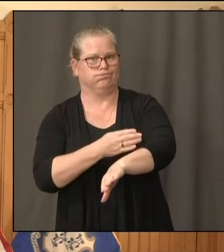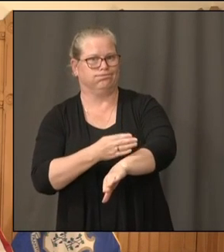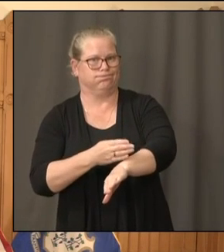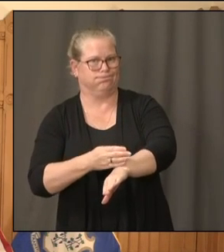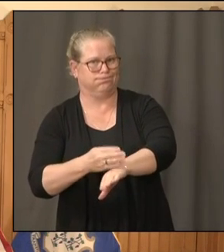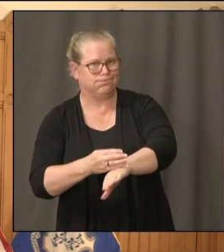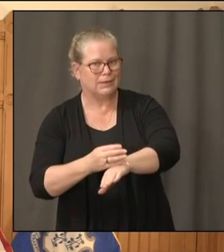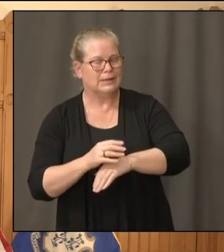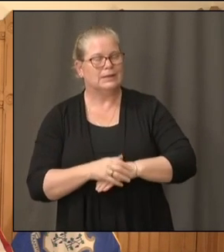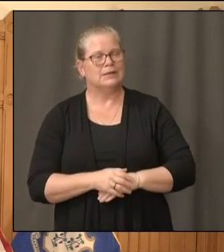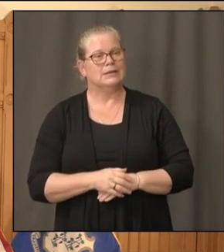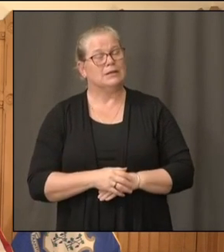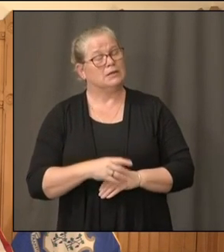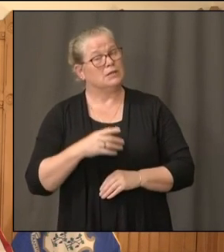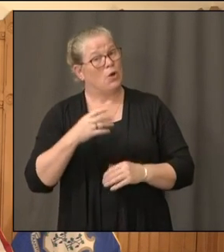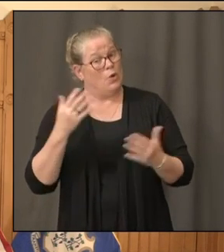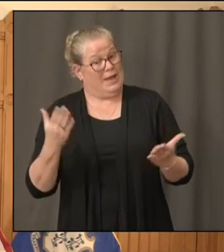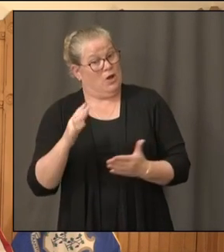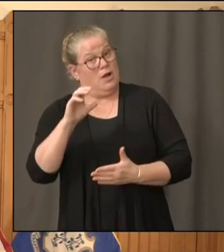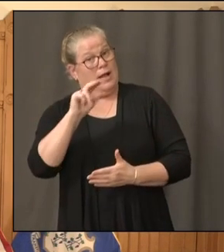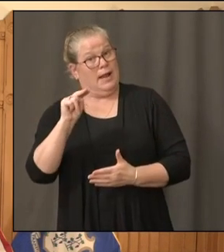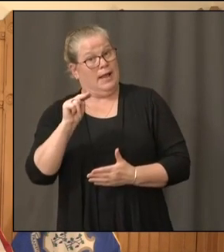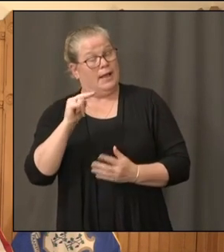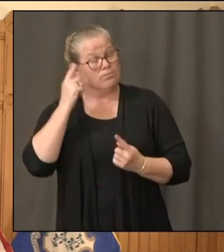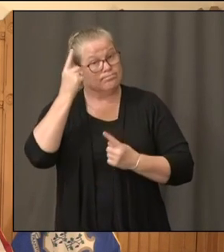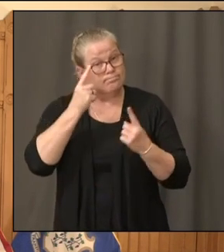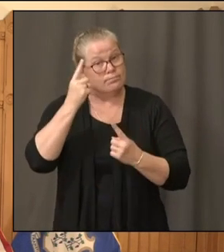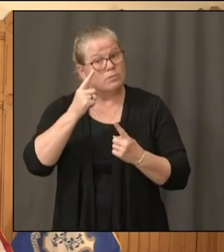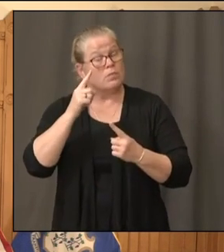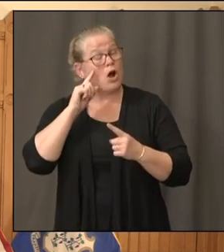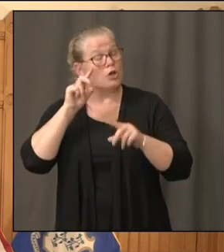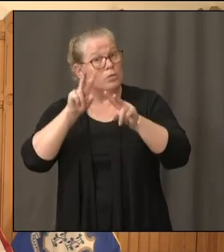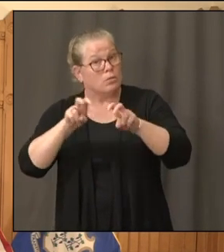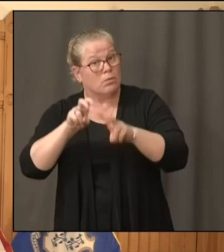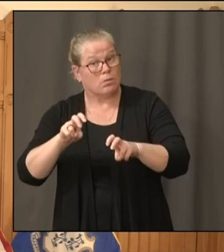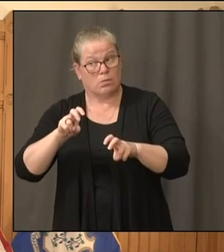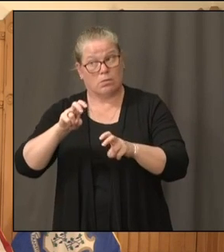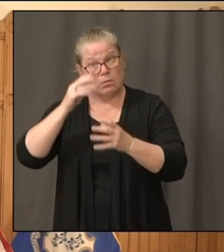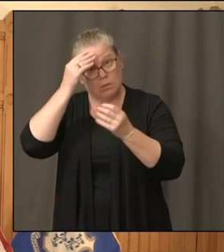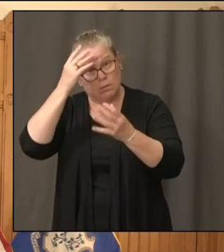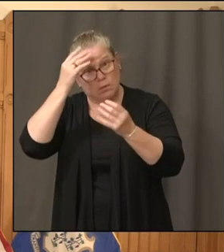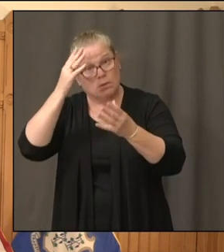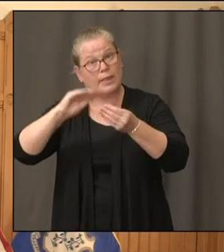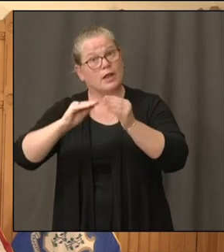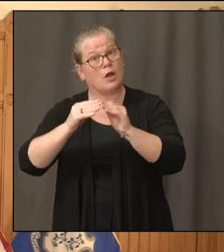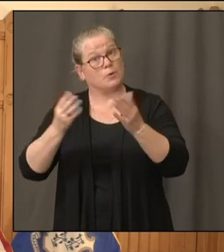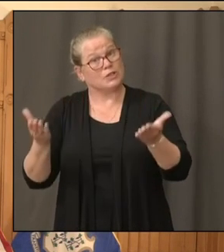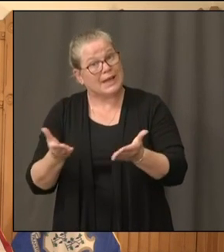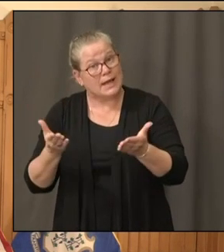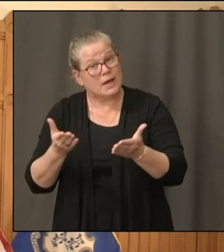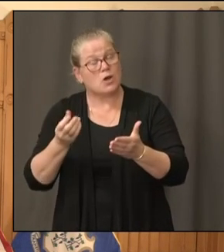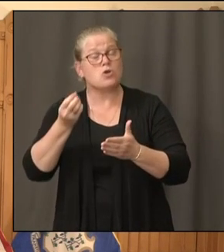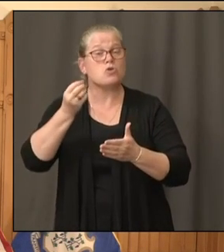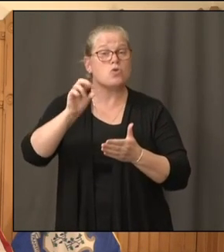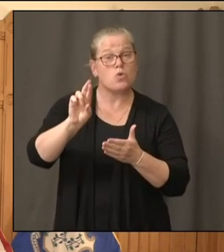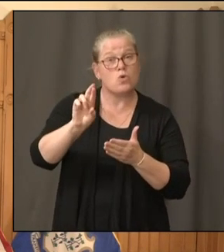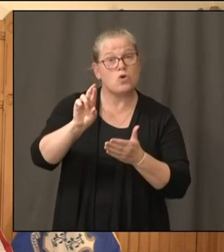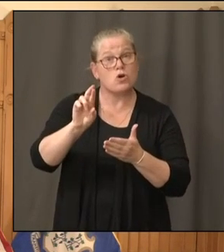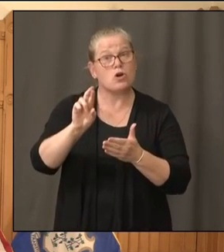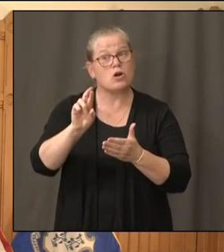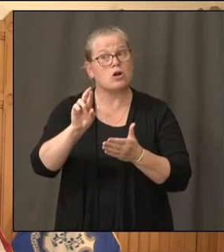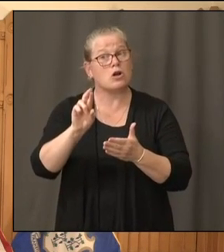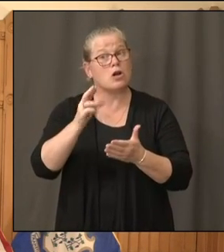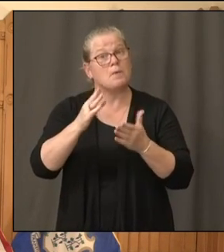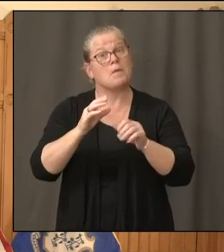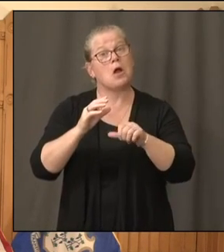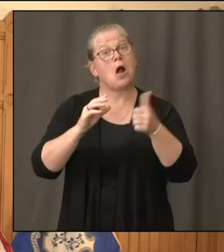are you looking only at our data here? Or could there be, you know, what data in other areas would prompt you to,